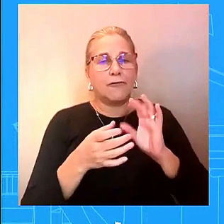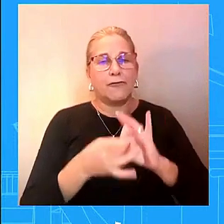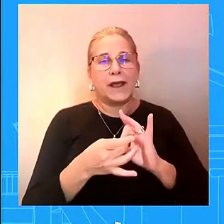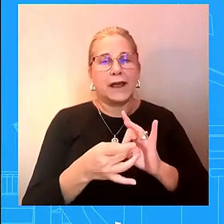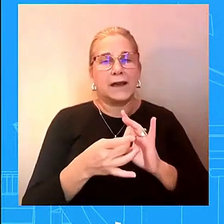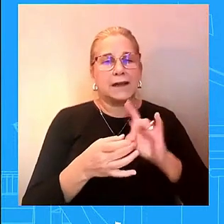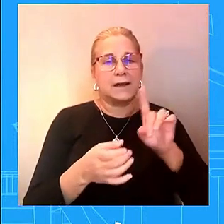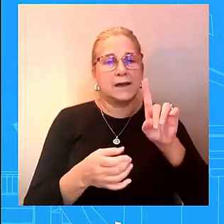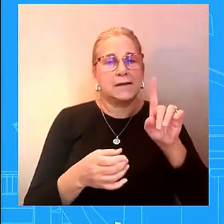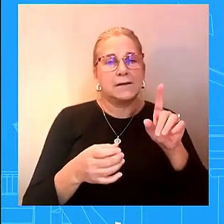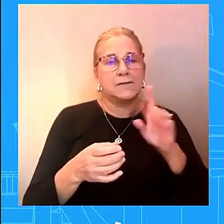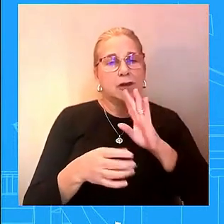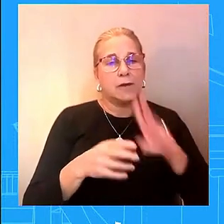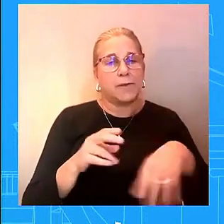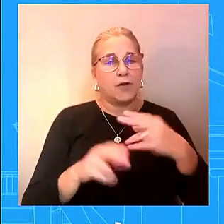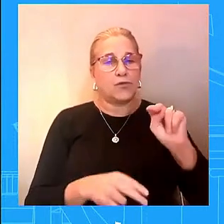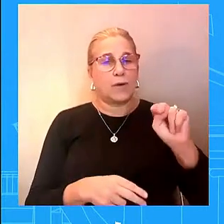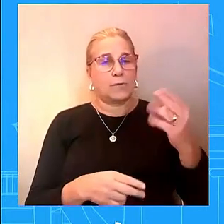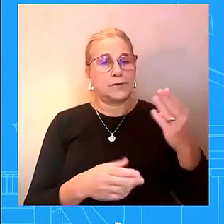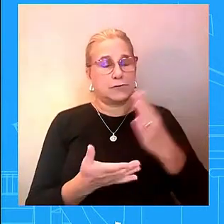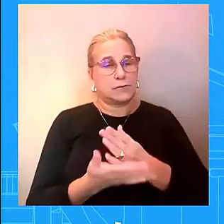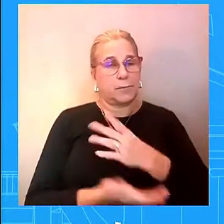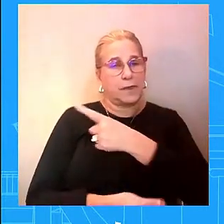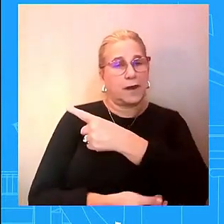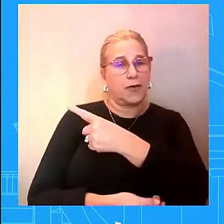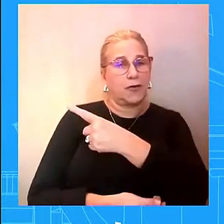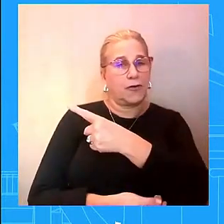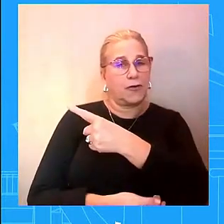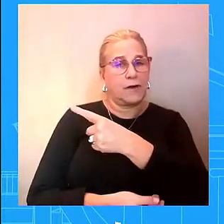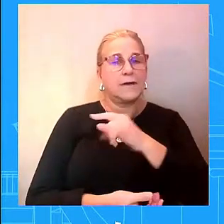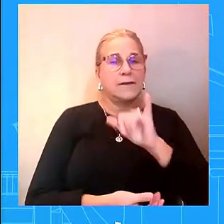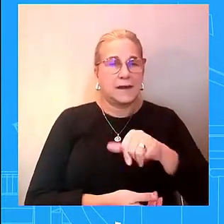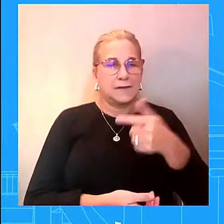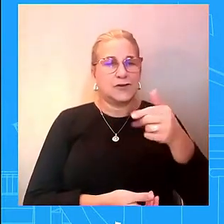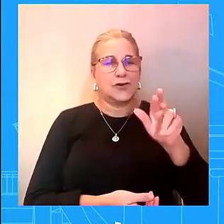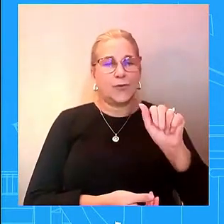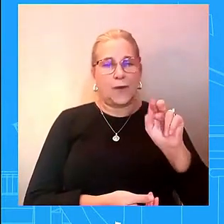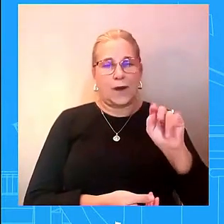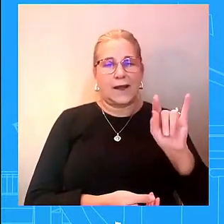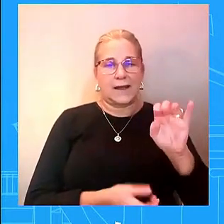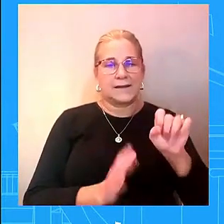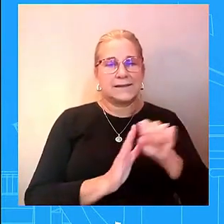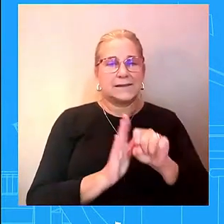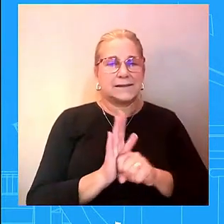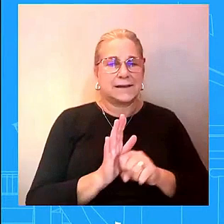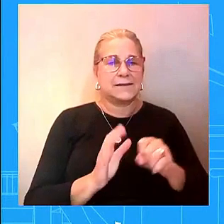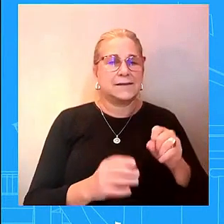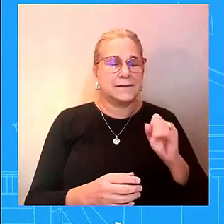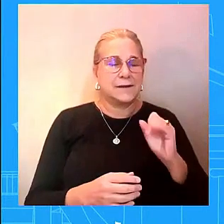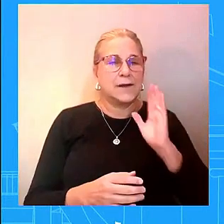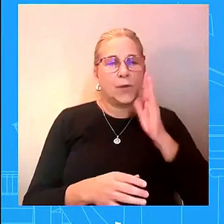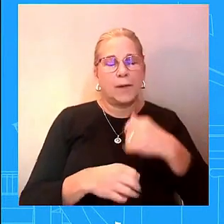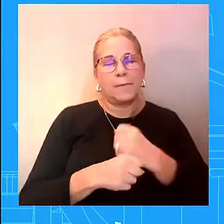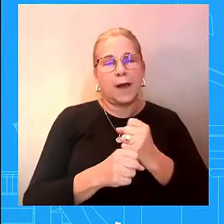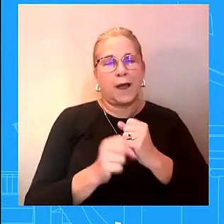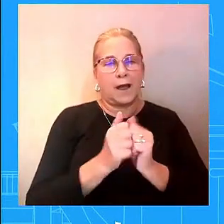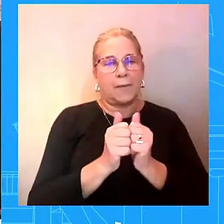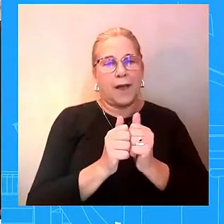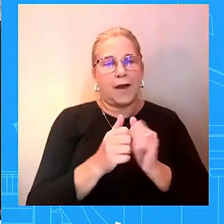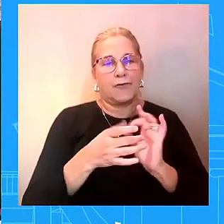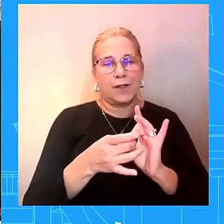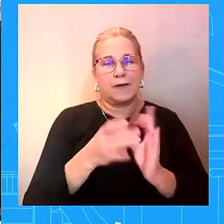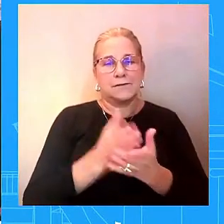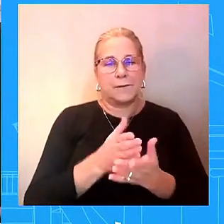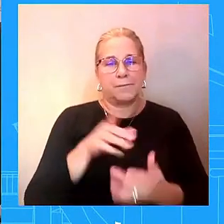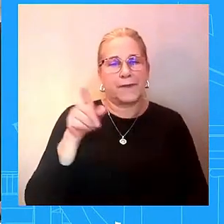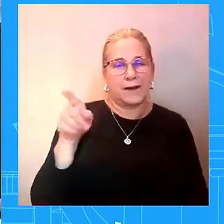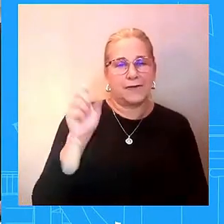stop and certainly the campaign will have more to share on that and then on the leak of information classified information about israel's